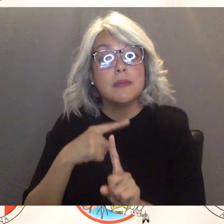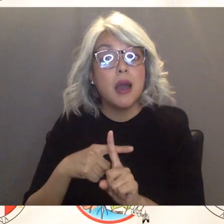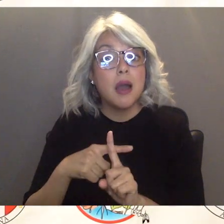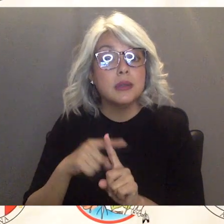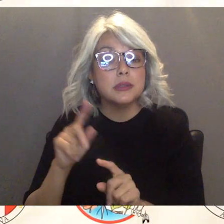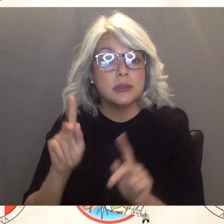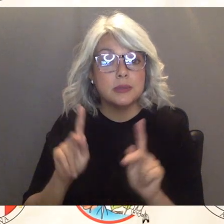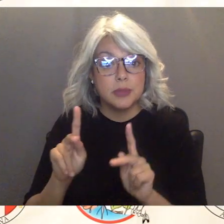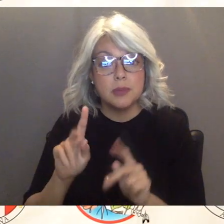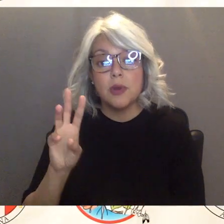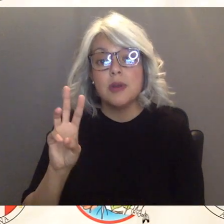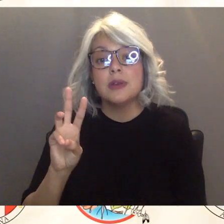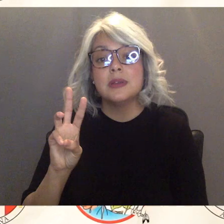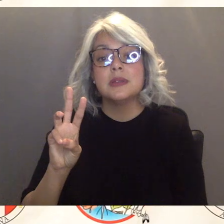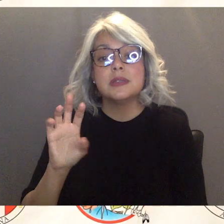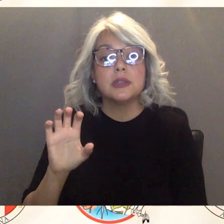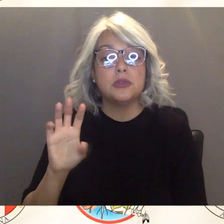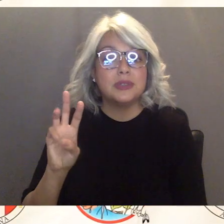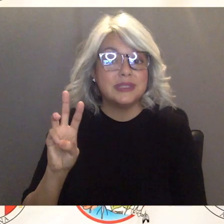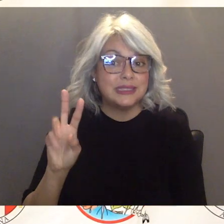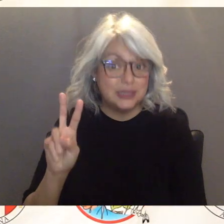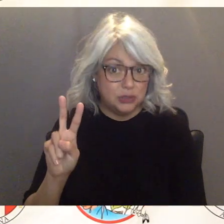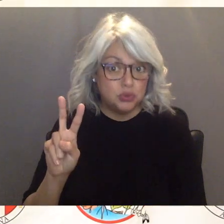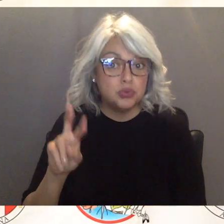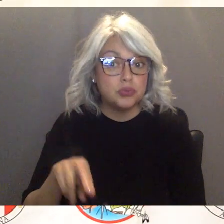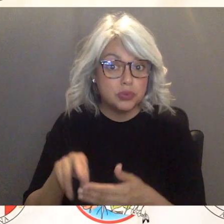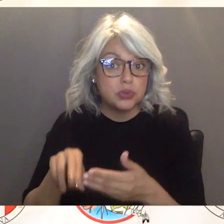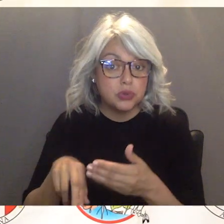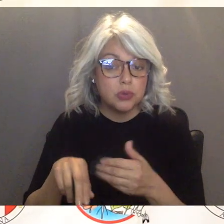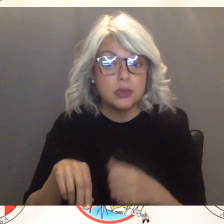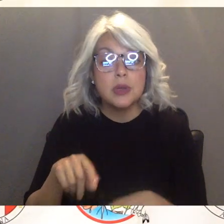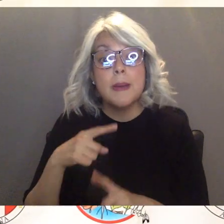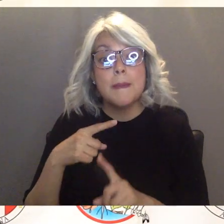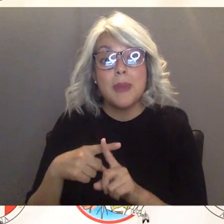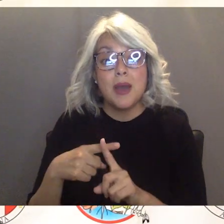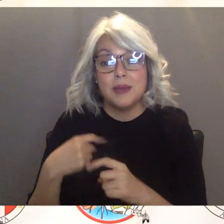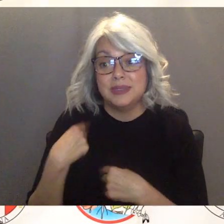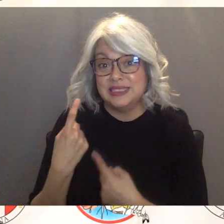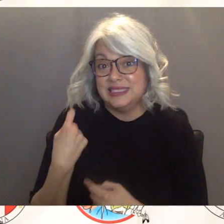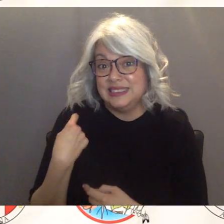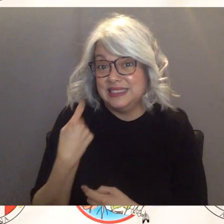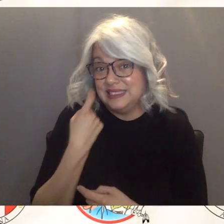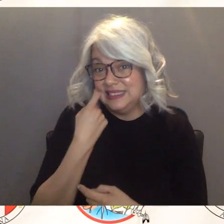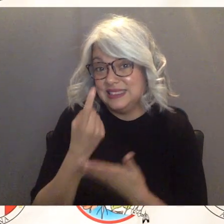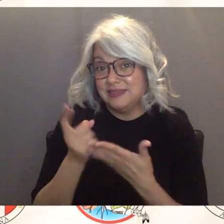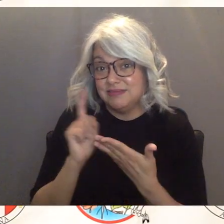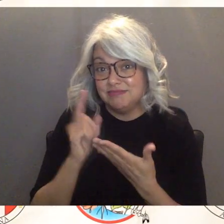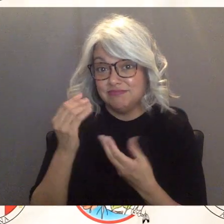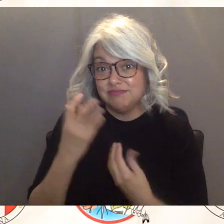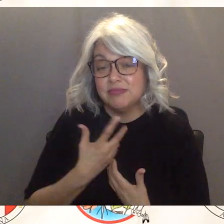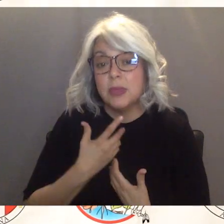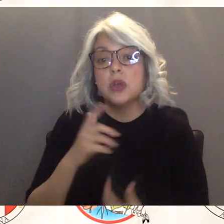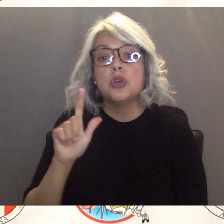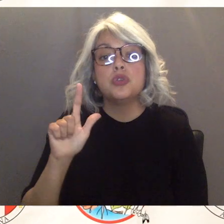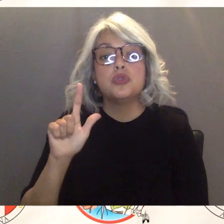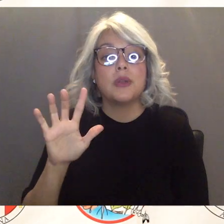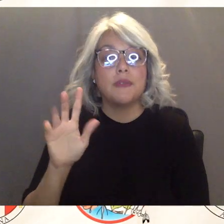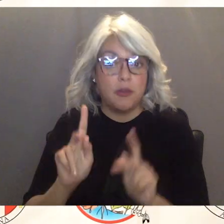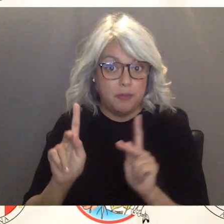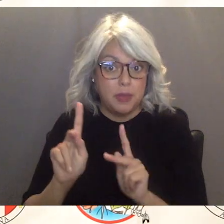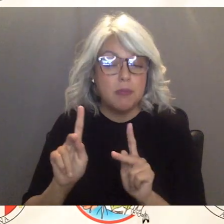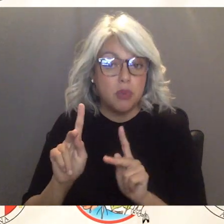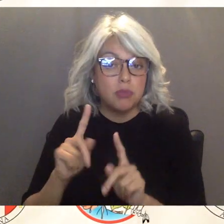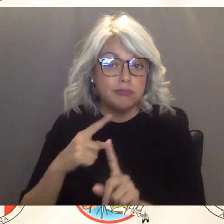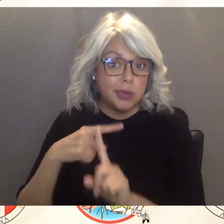662 and positive since the last reporting date is 25 and recovered